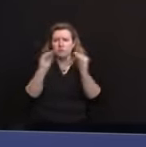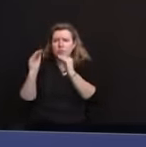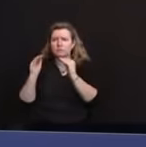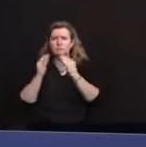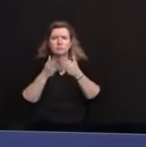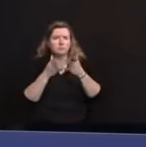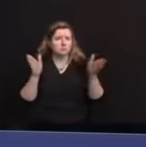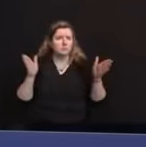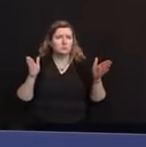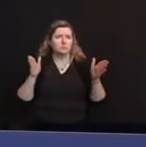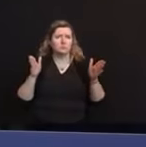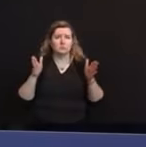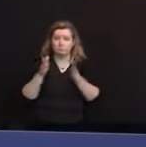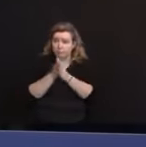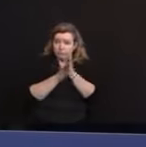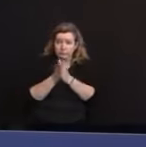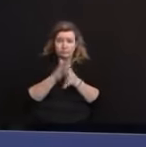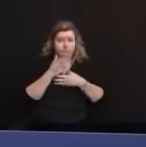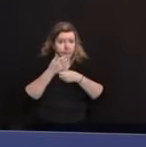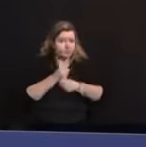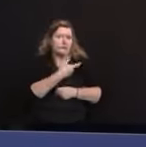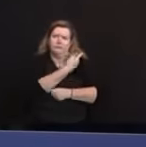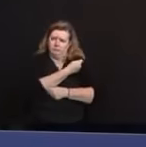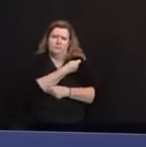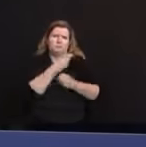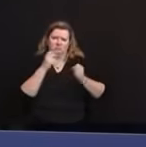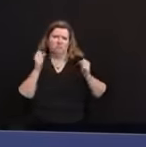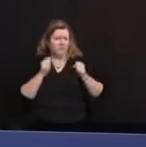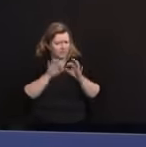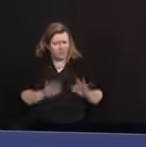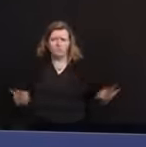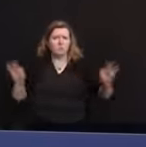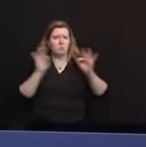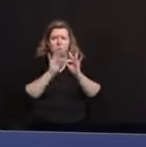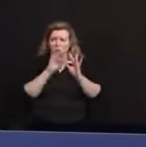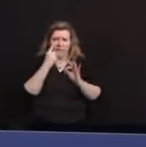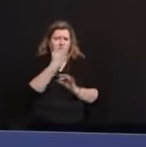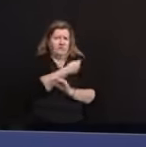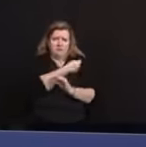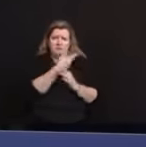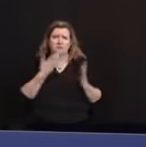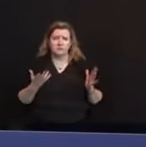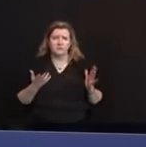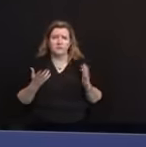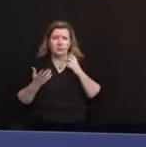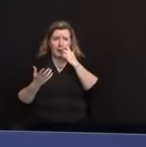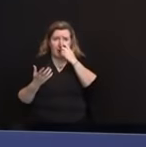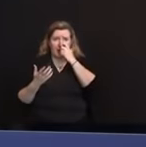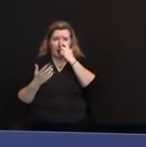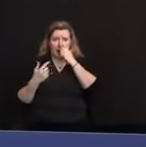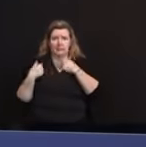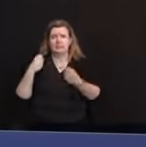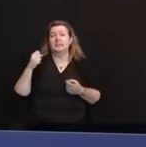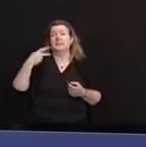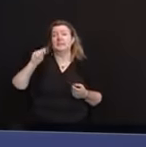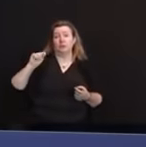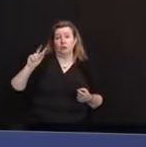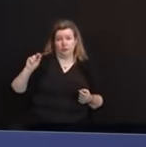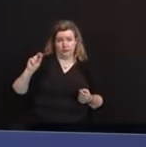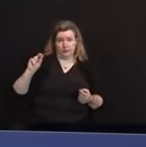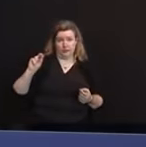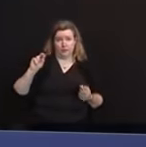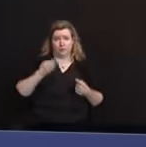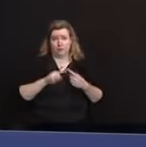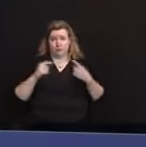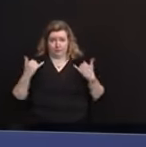process and the importance of getting vaccinated. Since September 30th, I have engaged in over